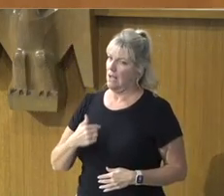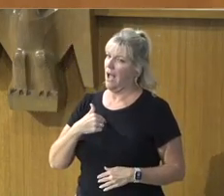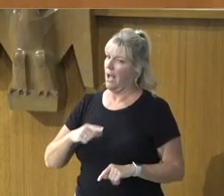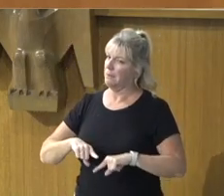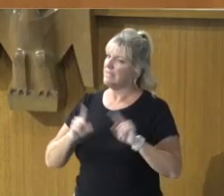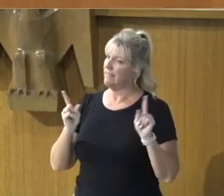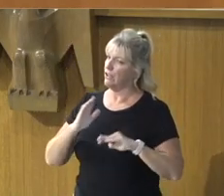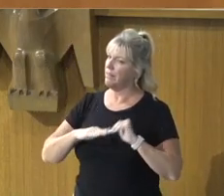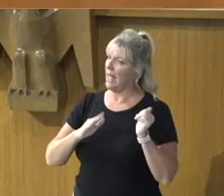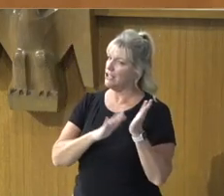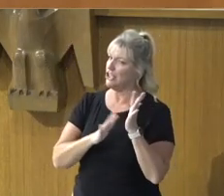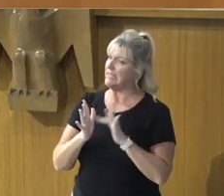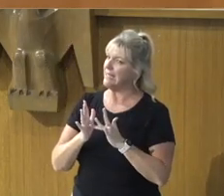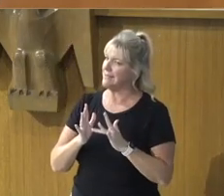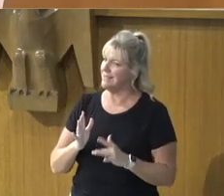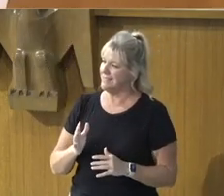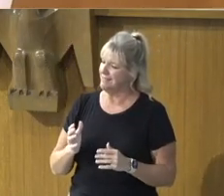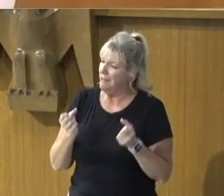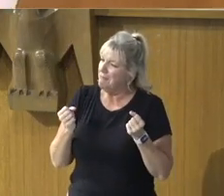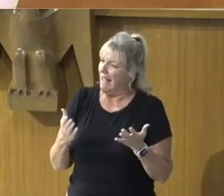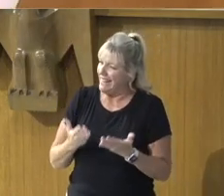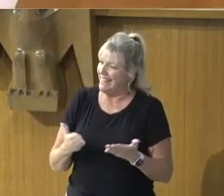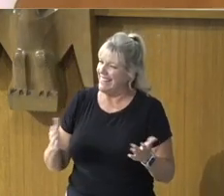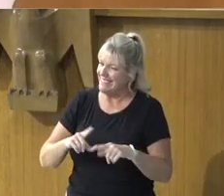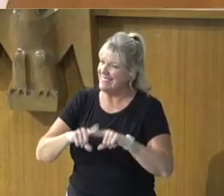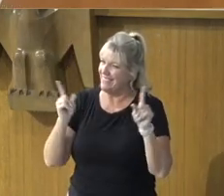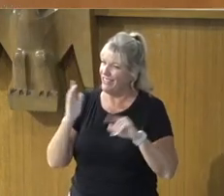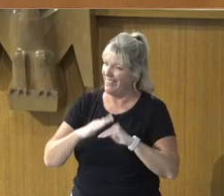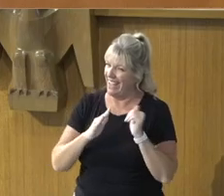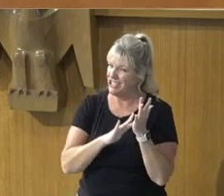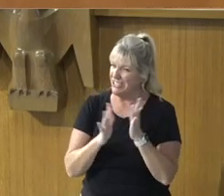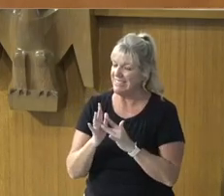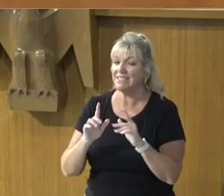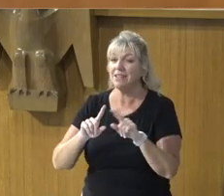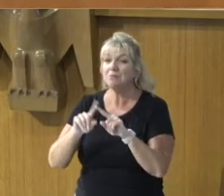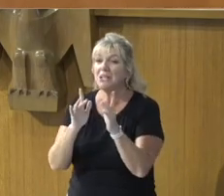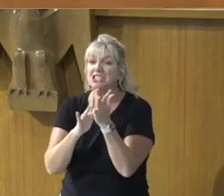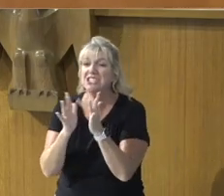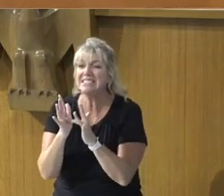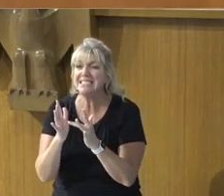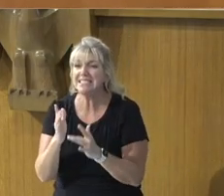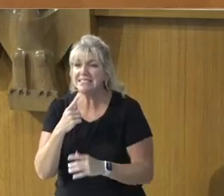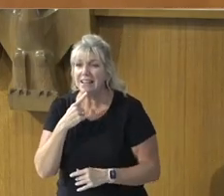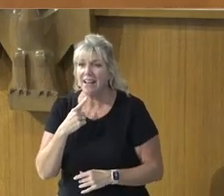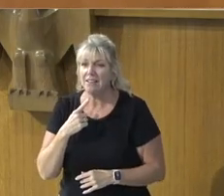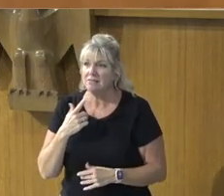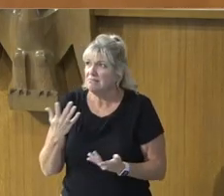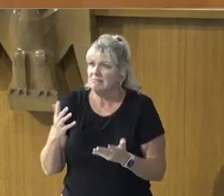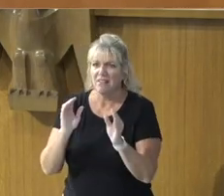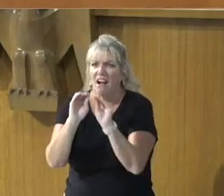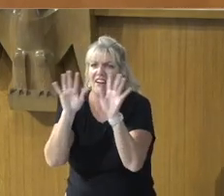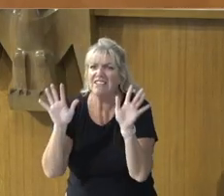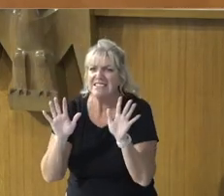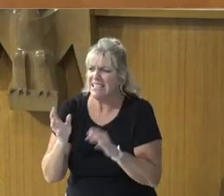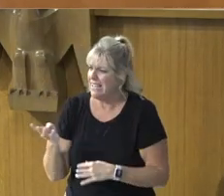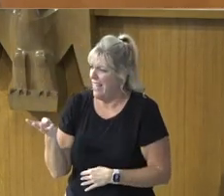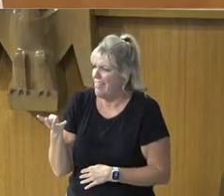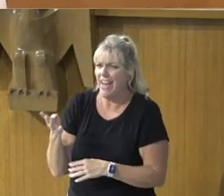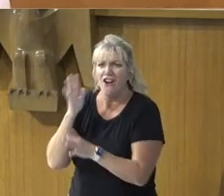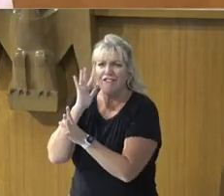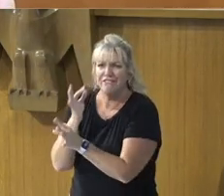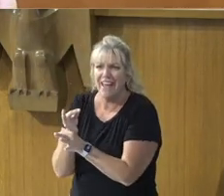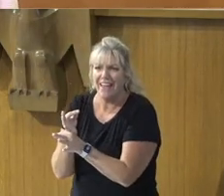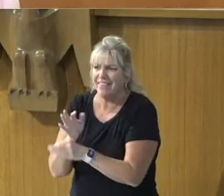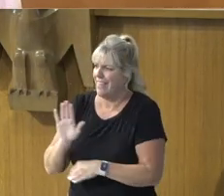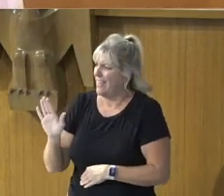Jesus, I might add, For Jesus says, Only to see, Their faith, And the moving friendship, That